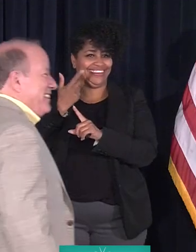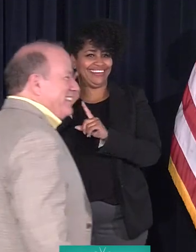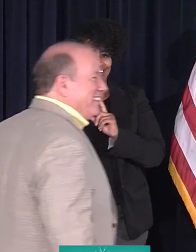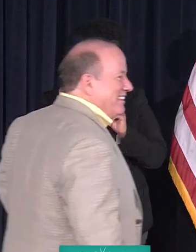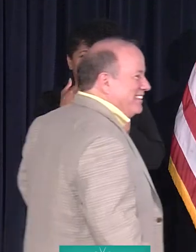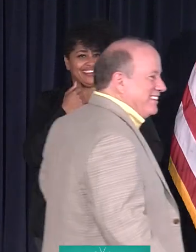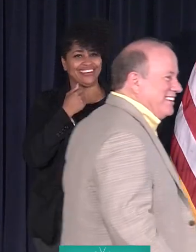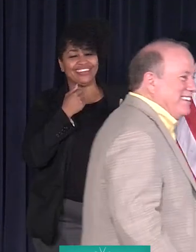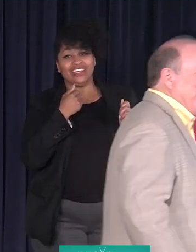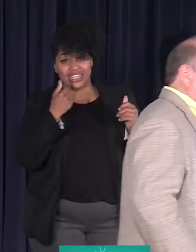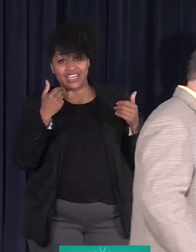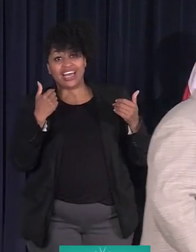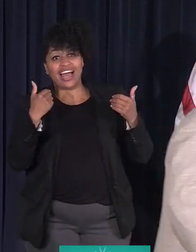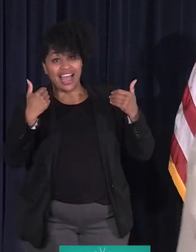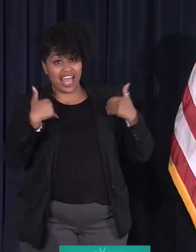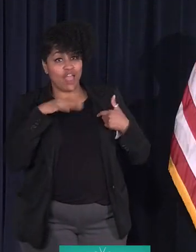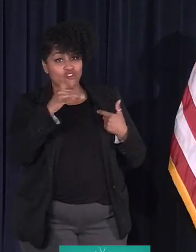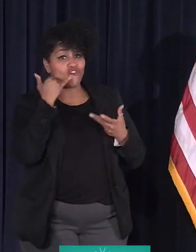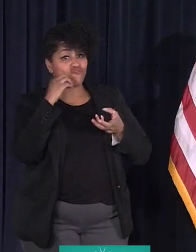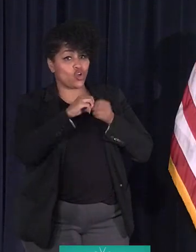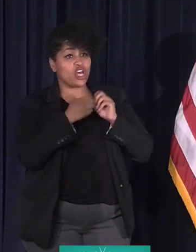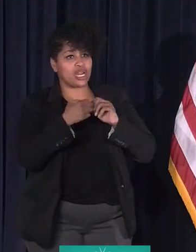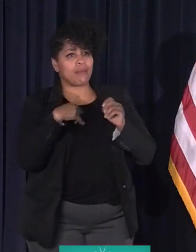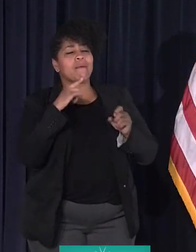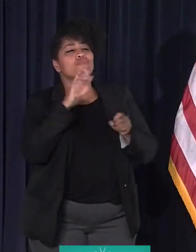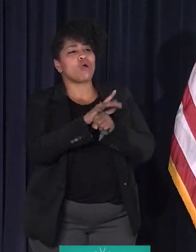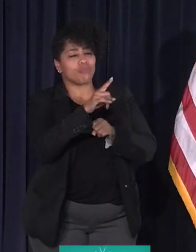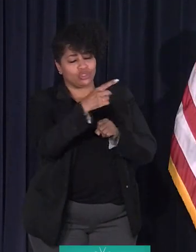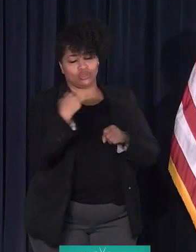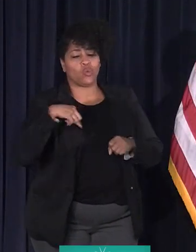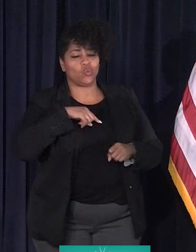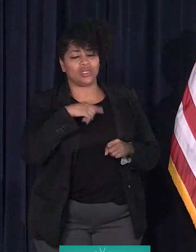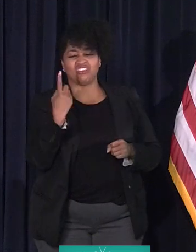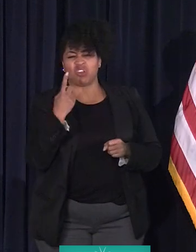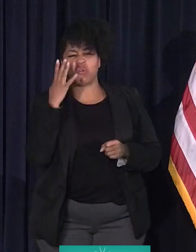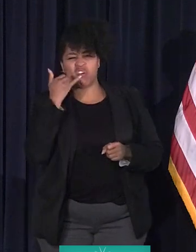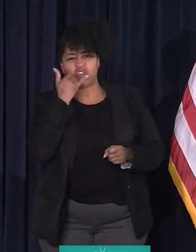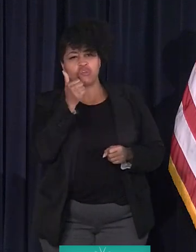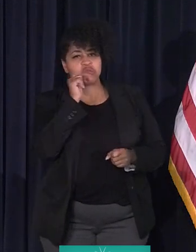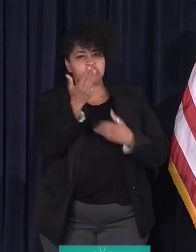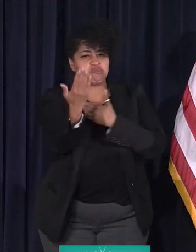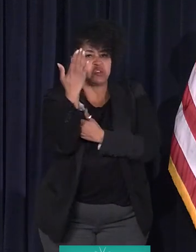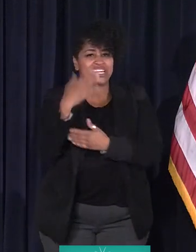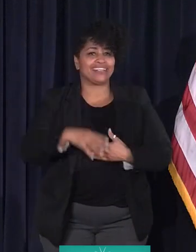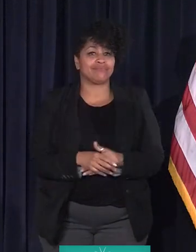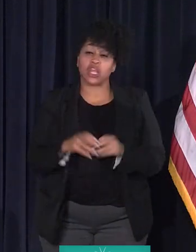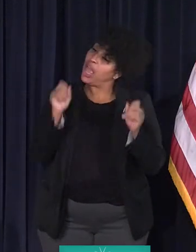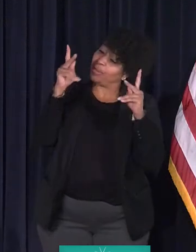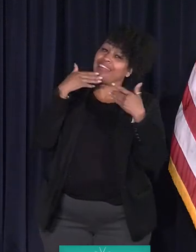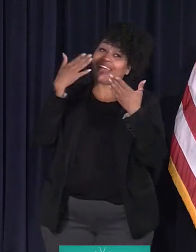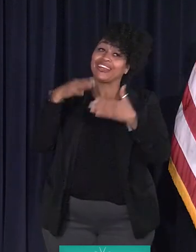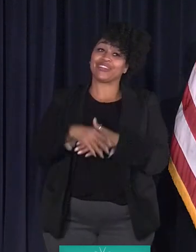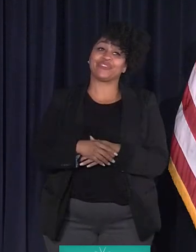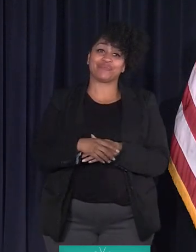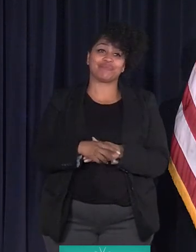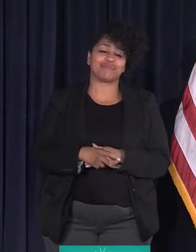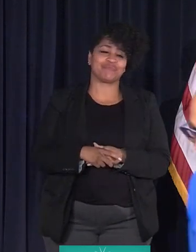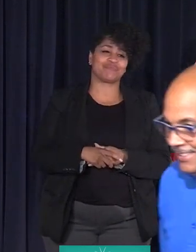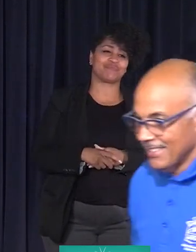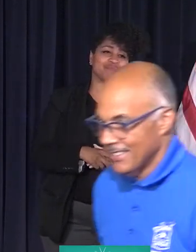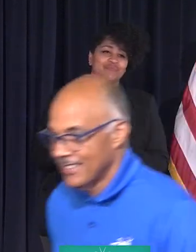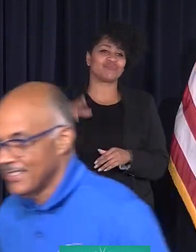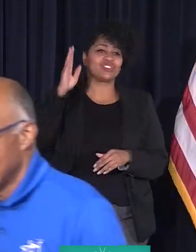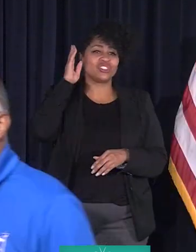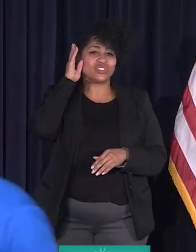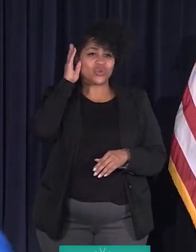We got your number, and I guarantee you somebody will contact you tomorrow morning. Okay. Thank you. You'll get a call in the